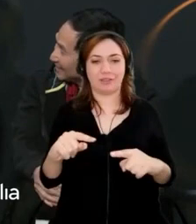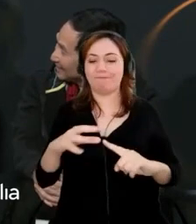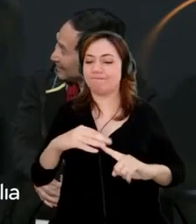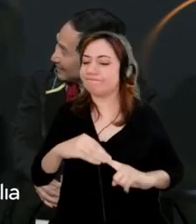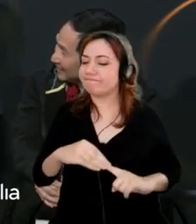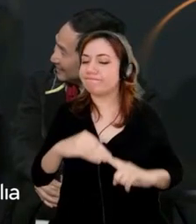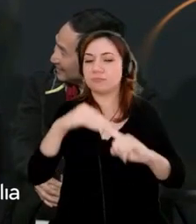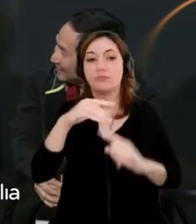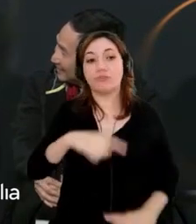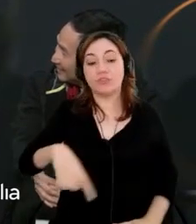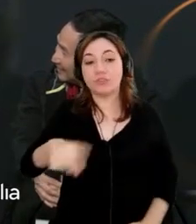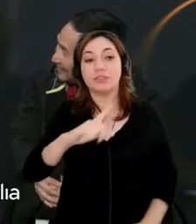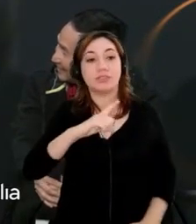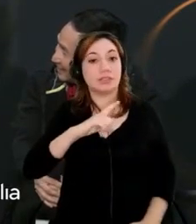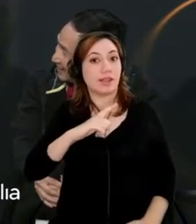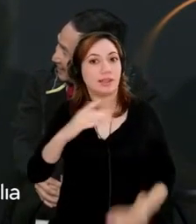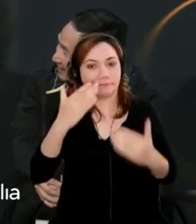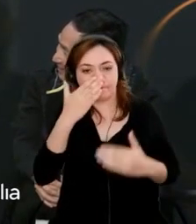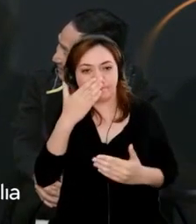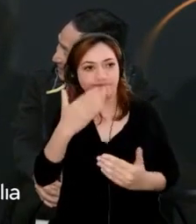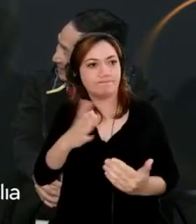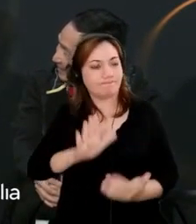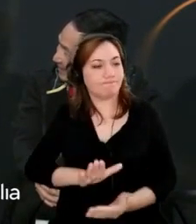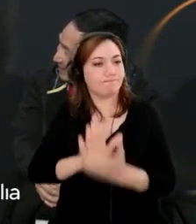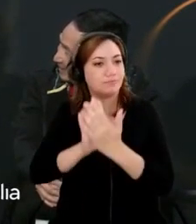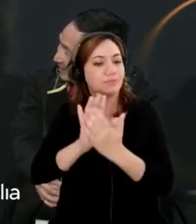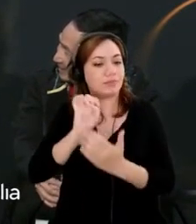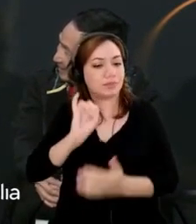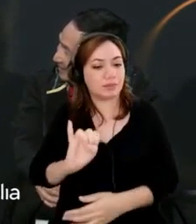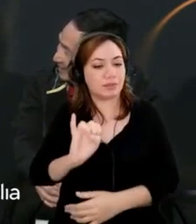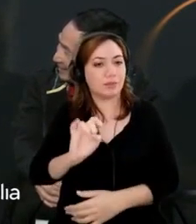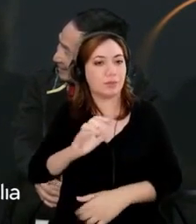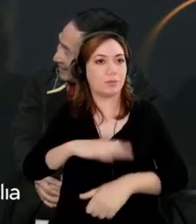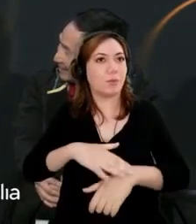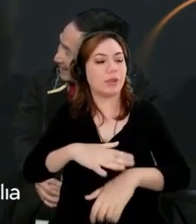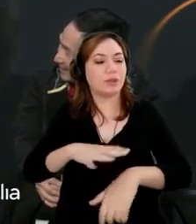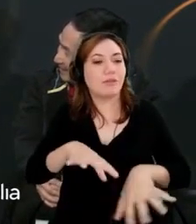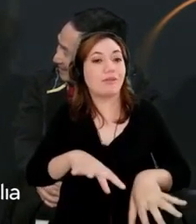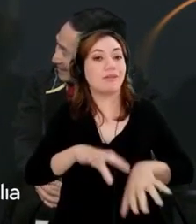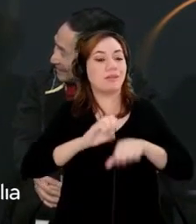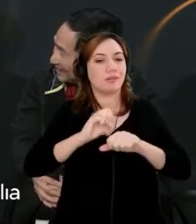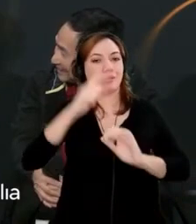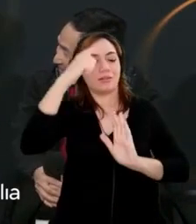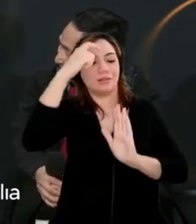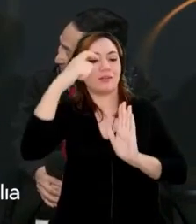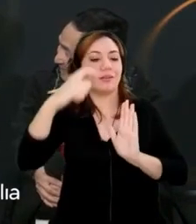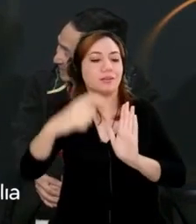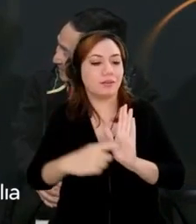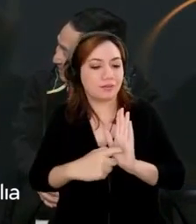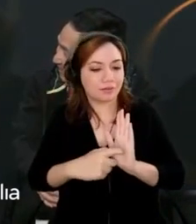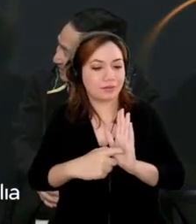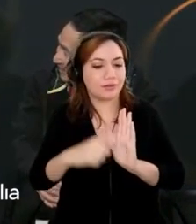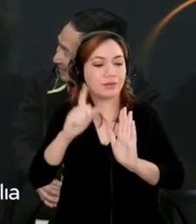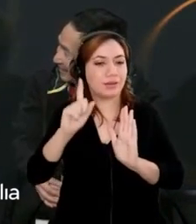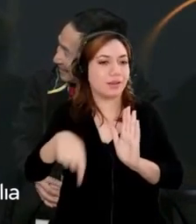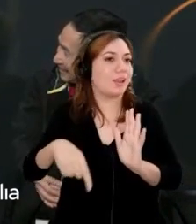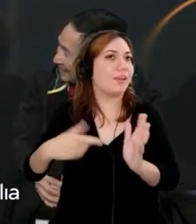in order to adopt the AI that we're trying to, with the revolution, what would that be?